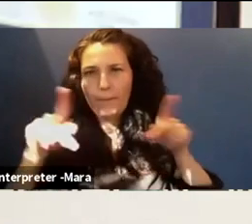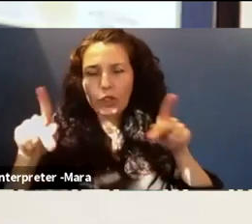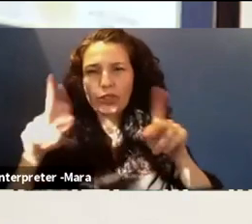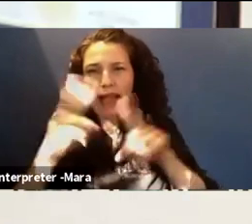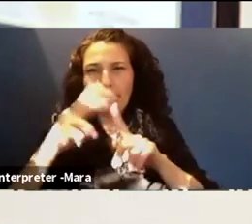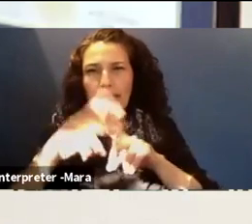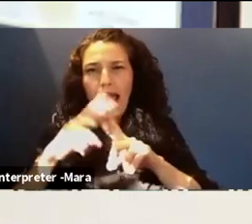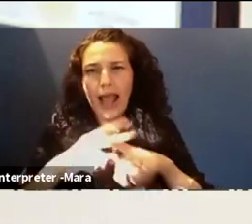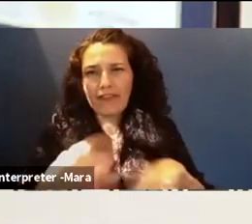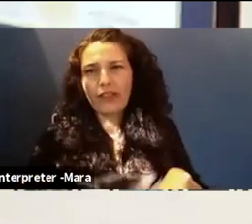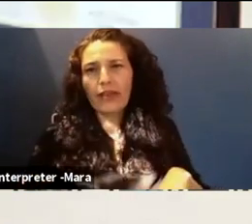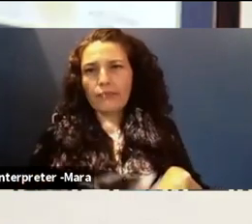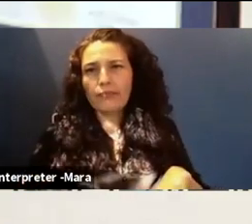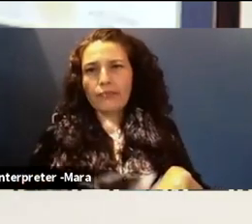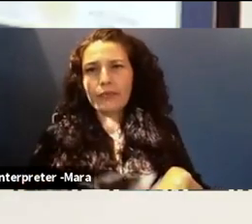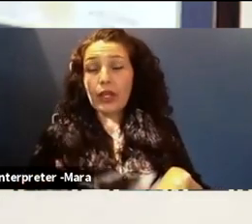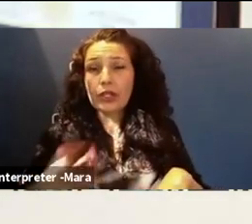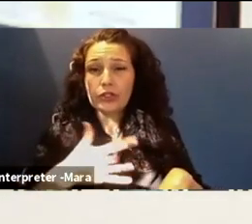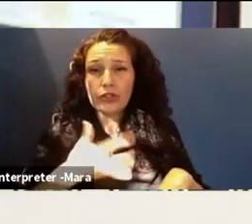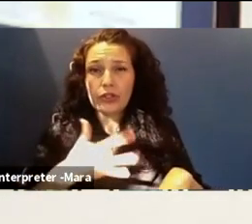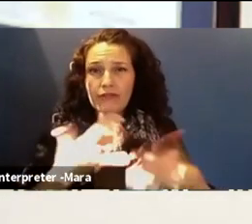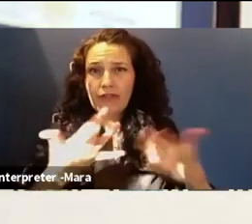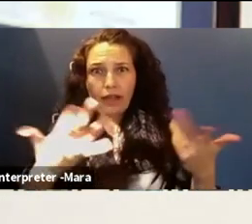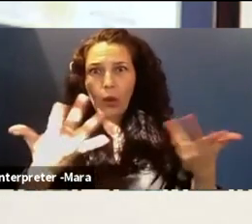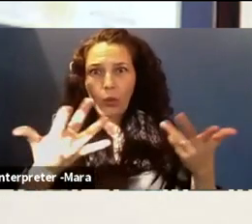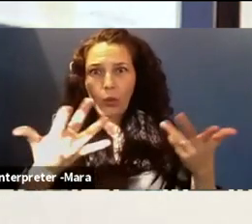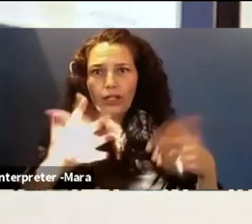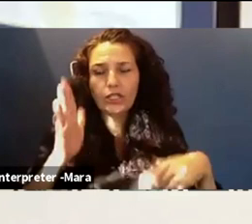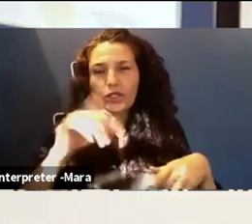present so that you can find out sooner what it is you love to do.